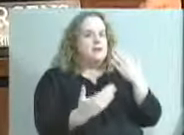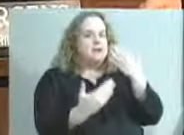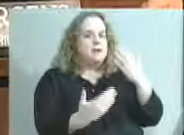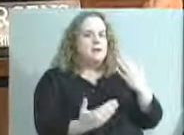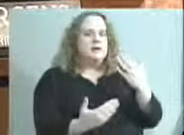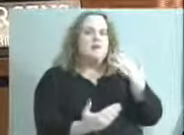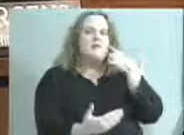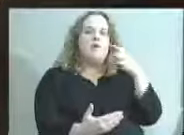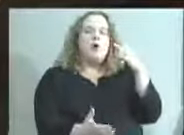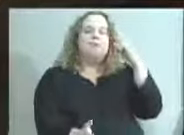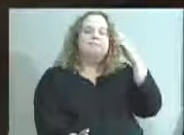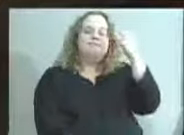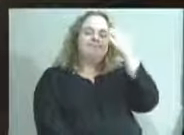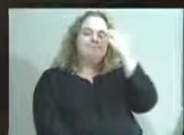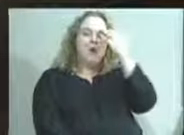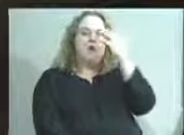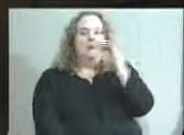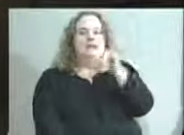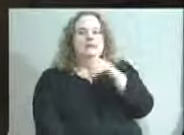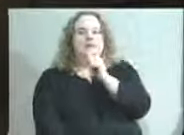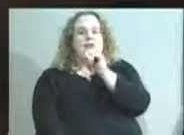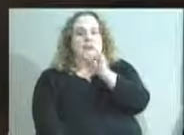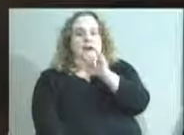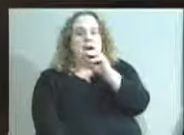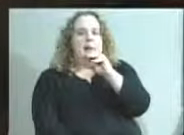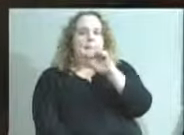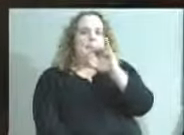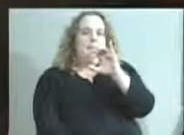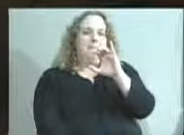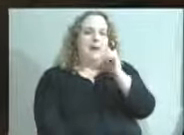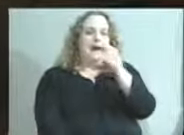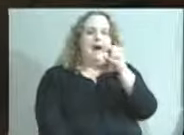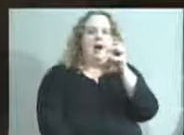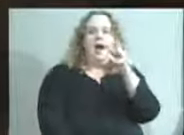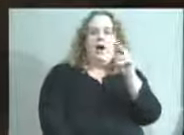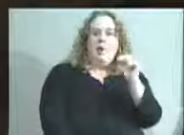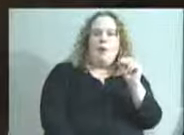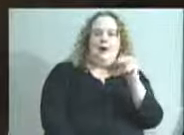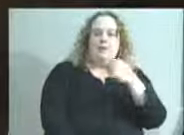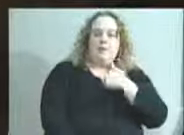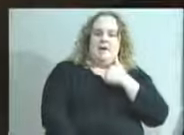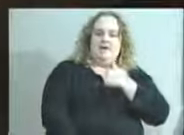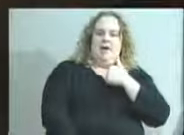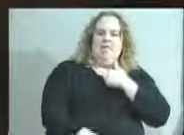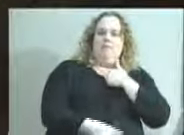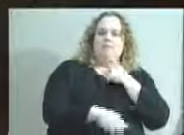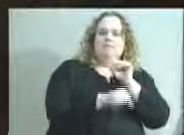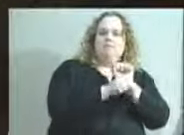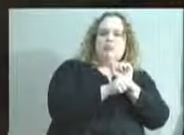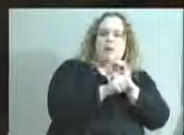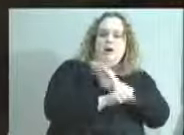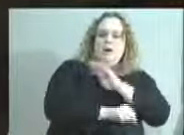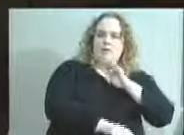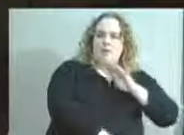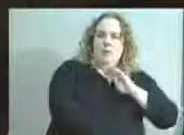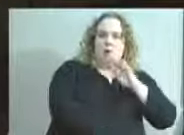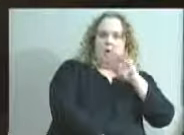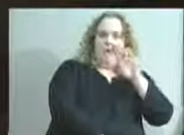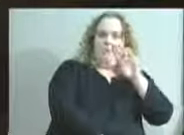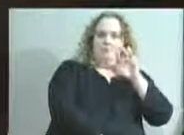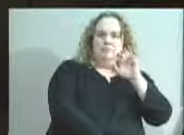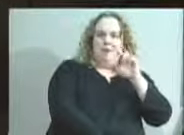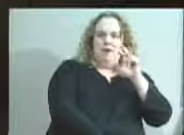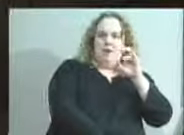Jay McGowan. As a Bellarmine trustee, I have witnessed firsthand his integrity, character, incredible talents,